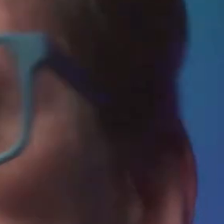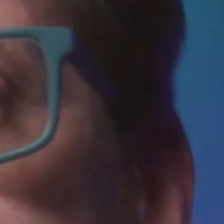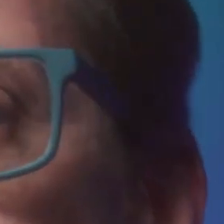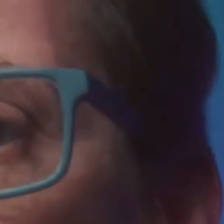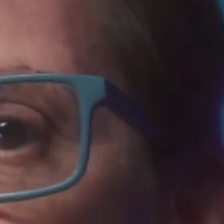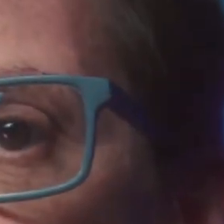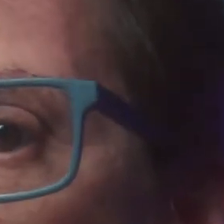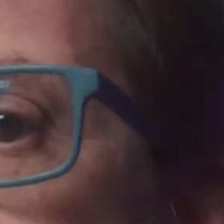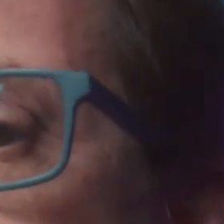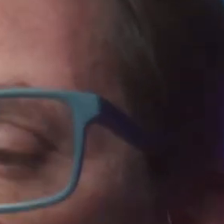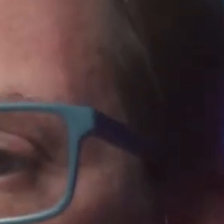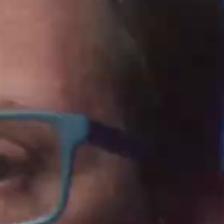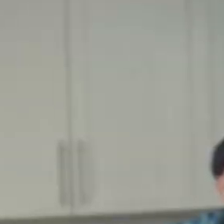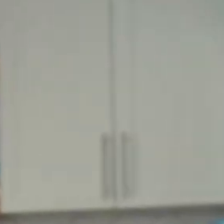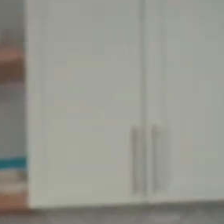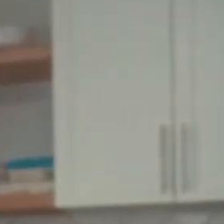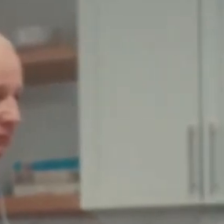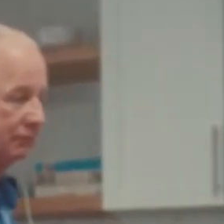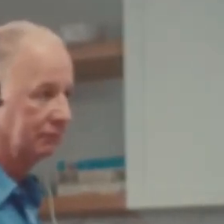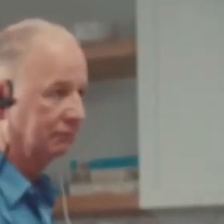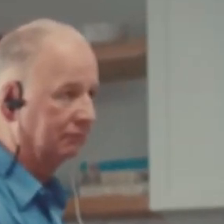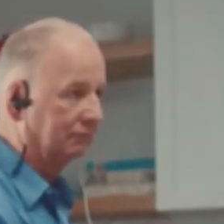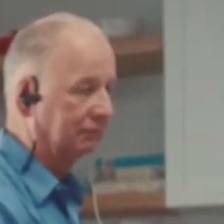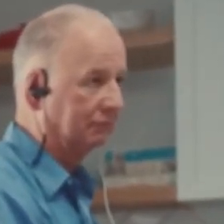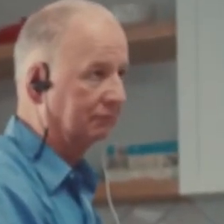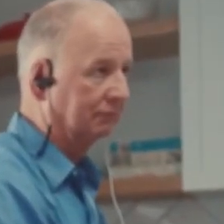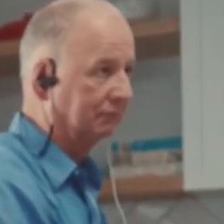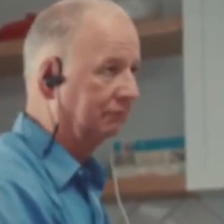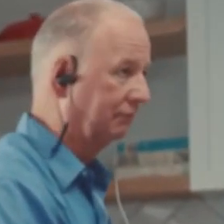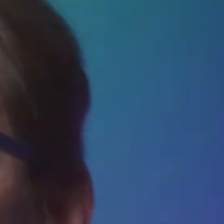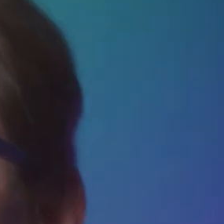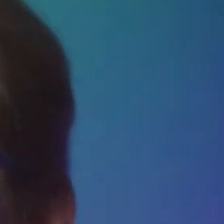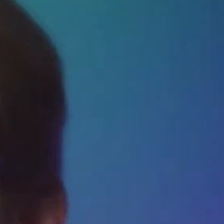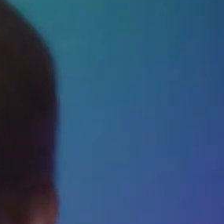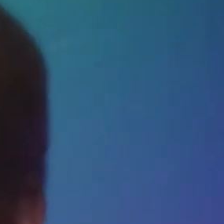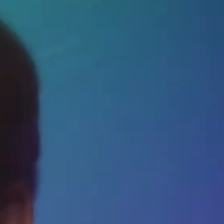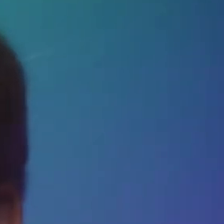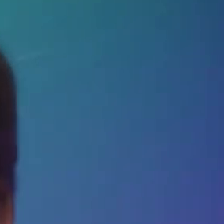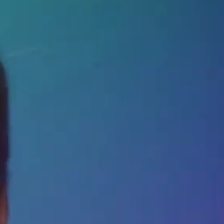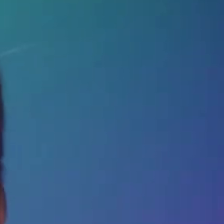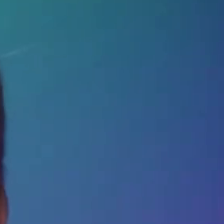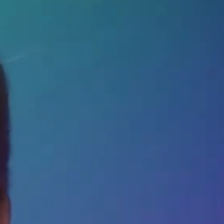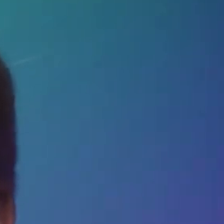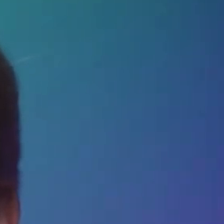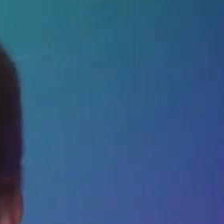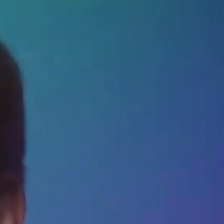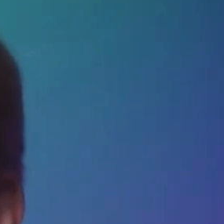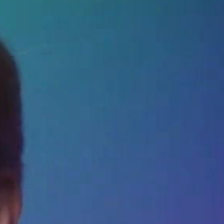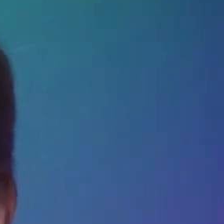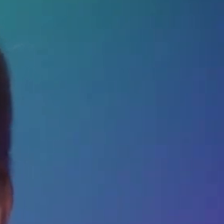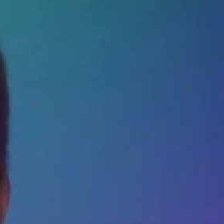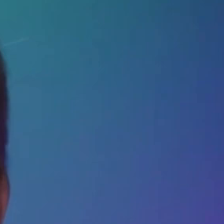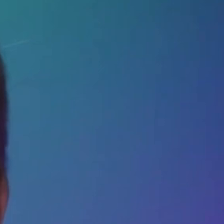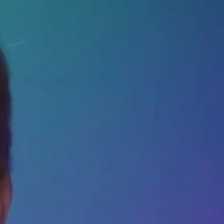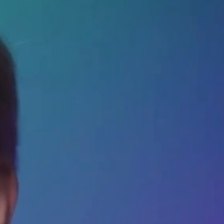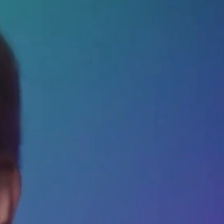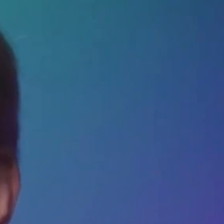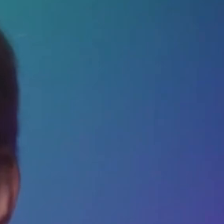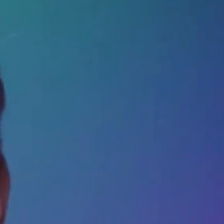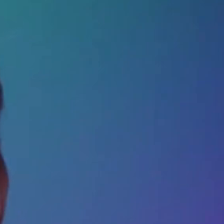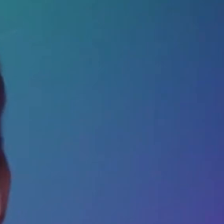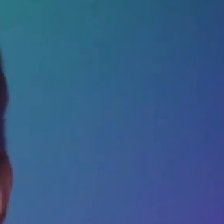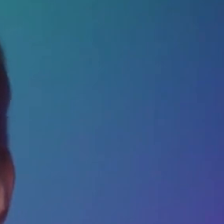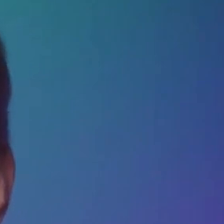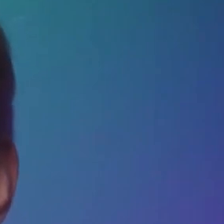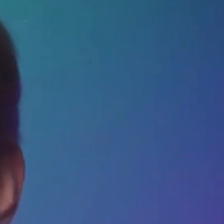You know, I'm not going to tell you a lie. I'm always a straight shooter. It's not the same. You know, I miss it. I still miss watching games. There's no doubt about it.